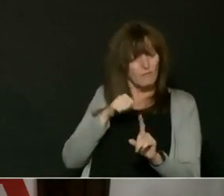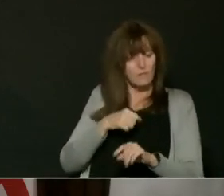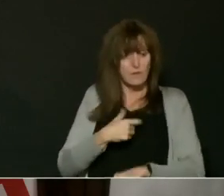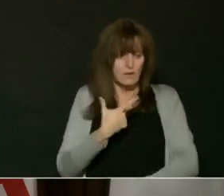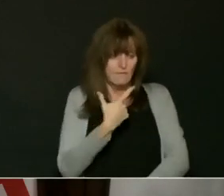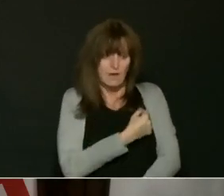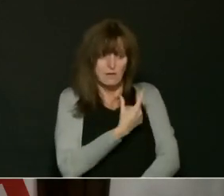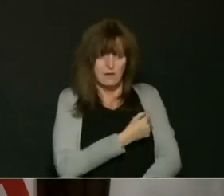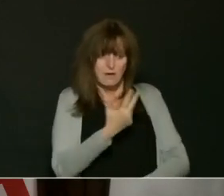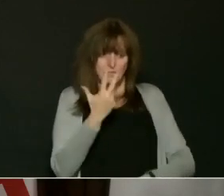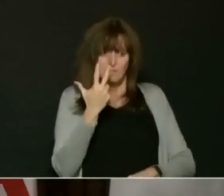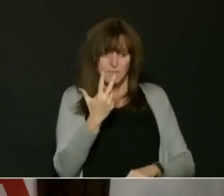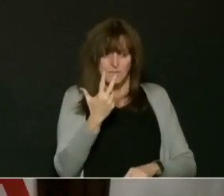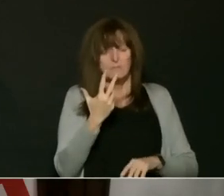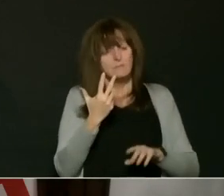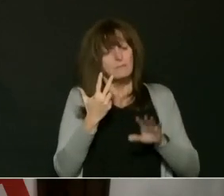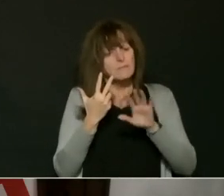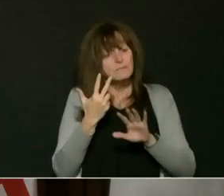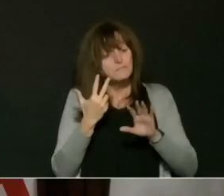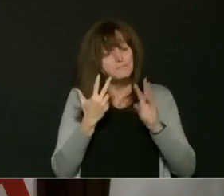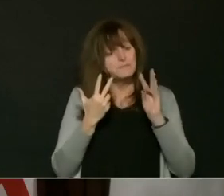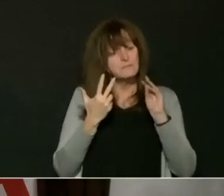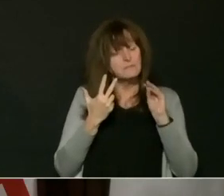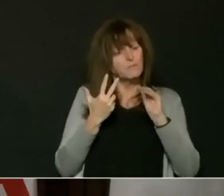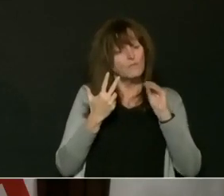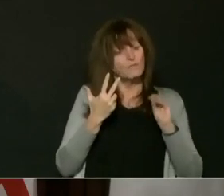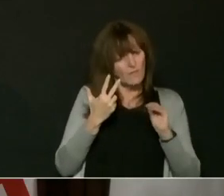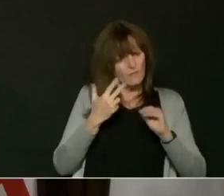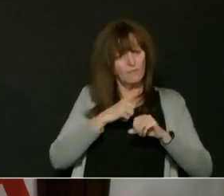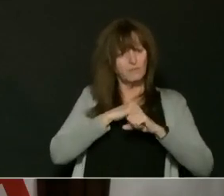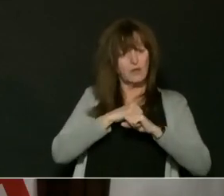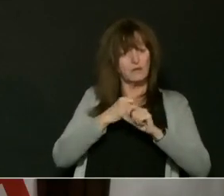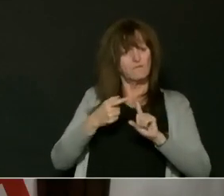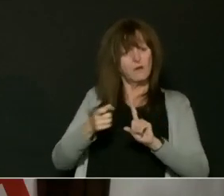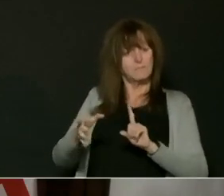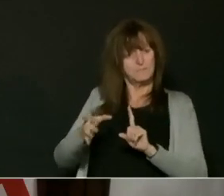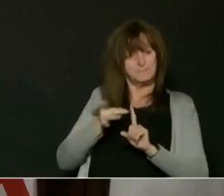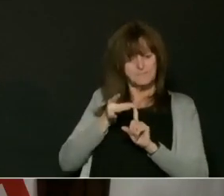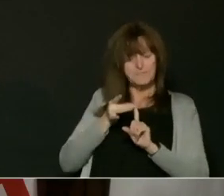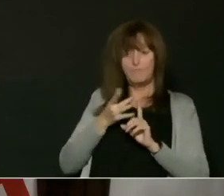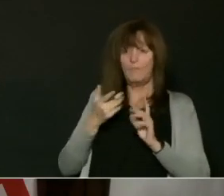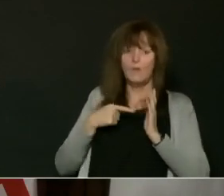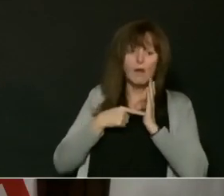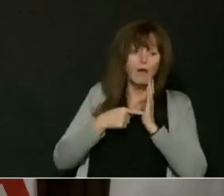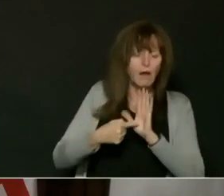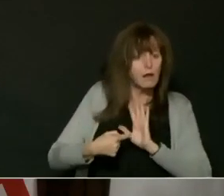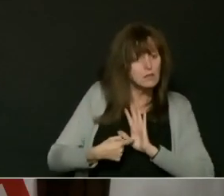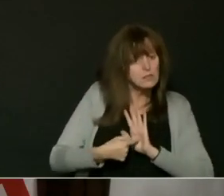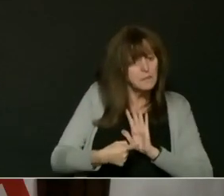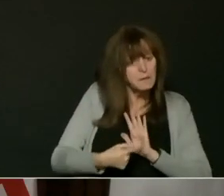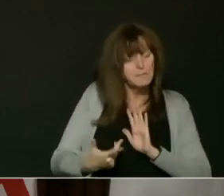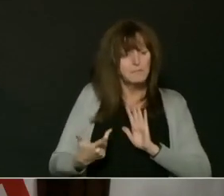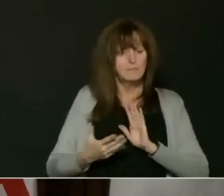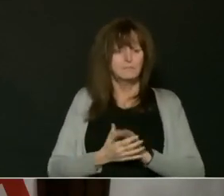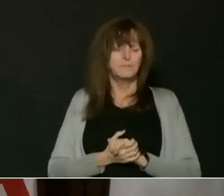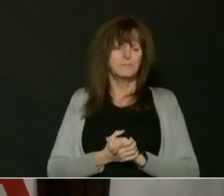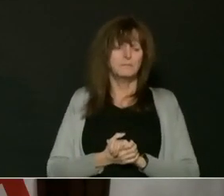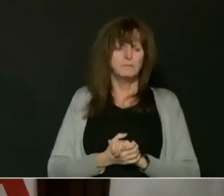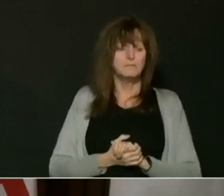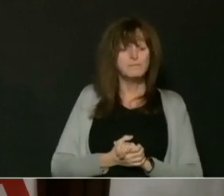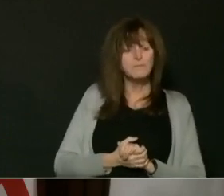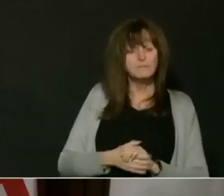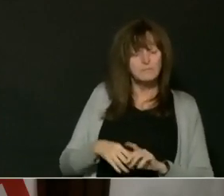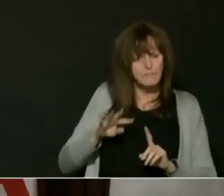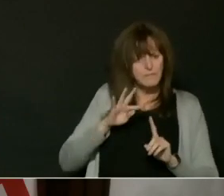60% protective against getting symptomatic COVID-19 disease. But it's excellent against the severe